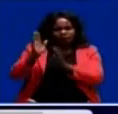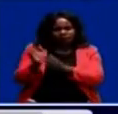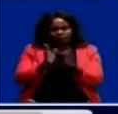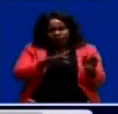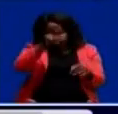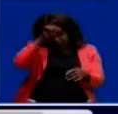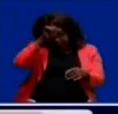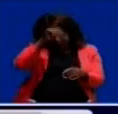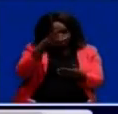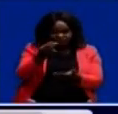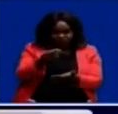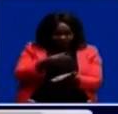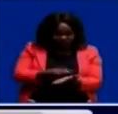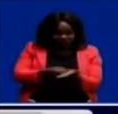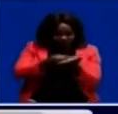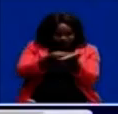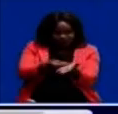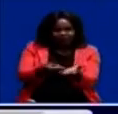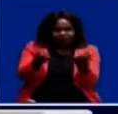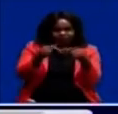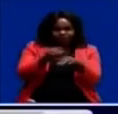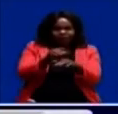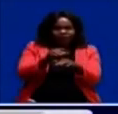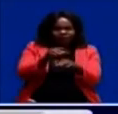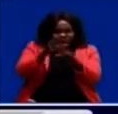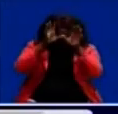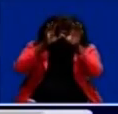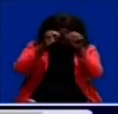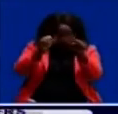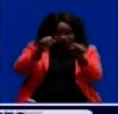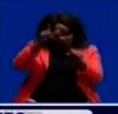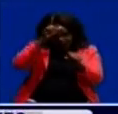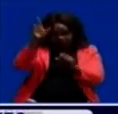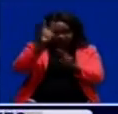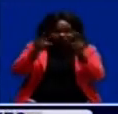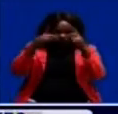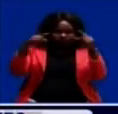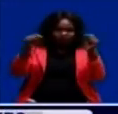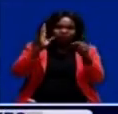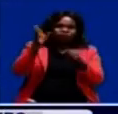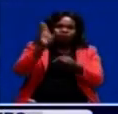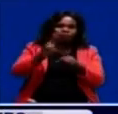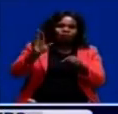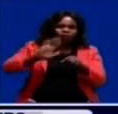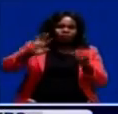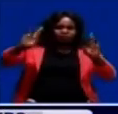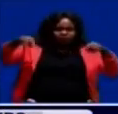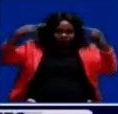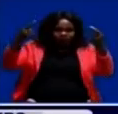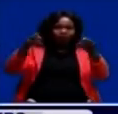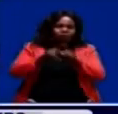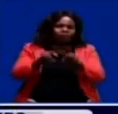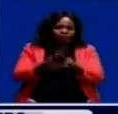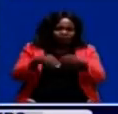which was awarded to Zambia when President Edgar Lungu visited Japan in December 2018 will be used for the rehabilitation and